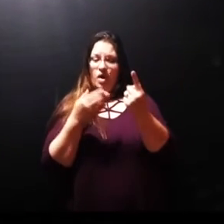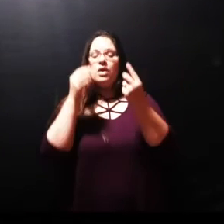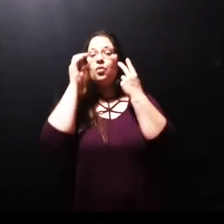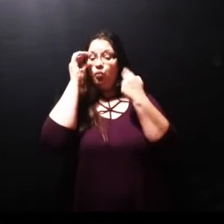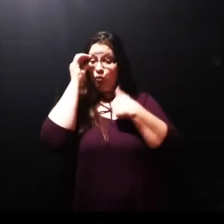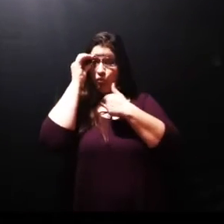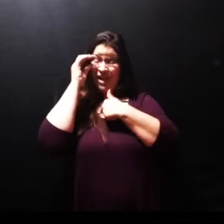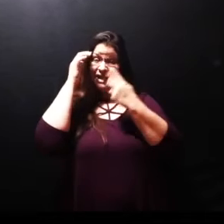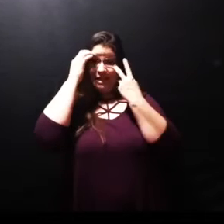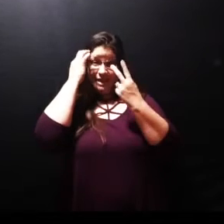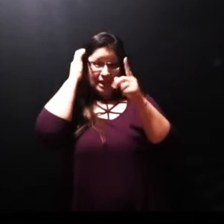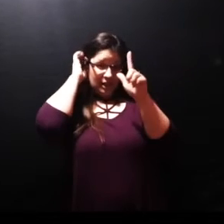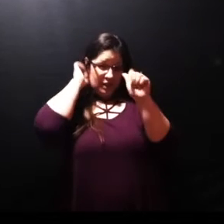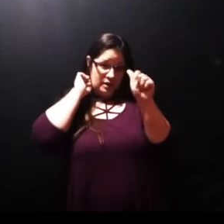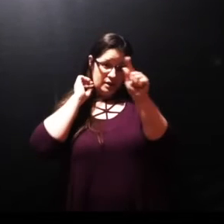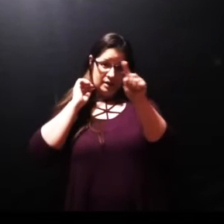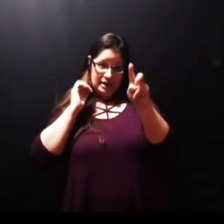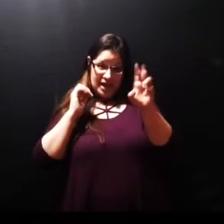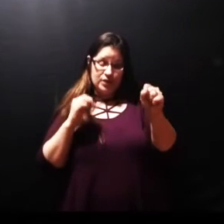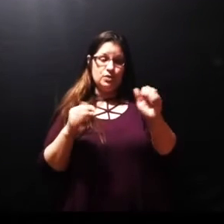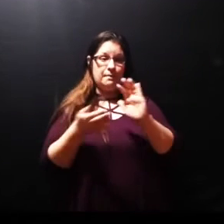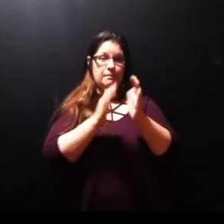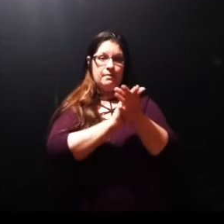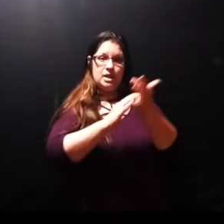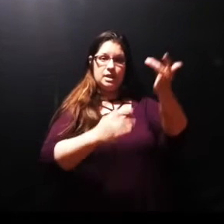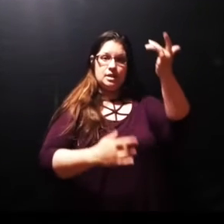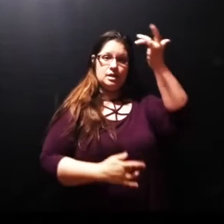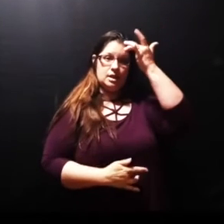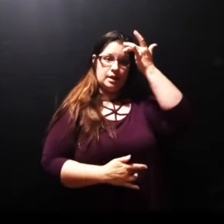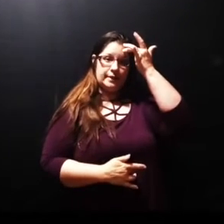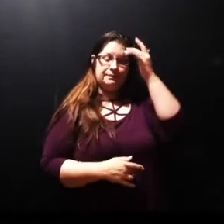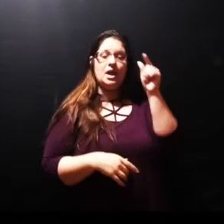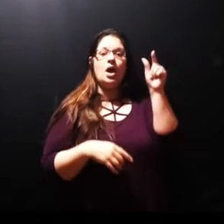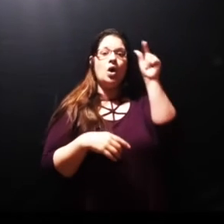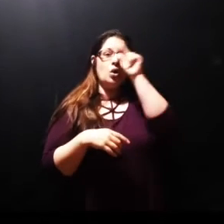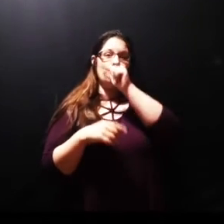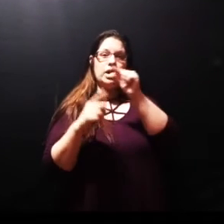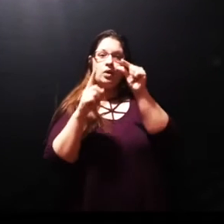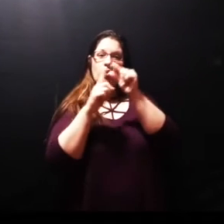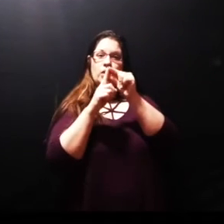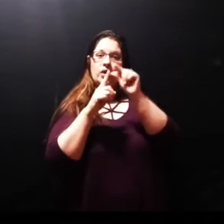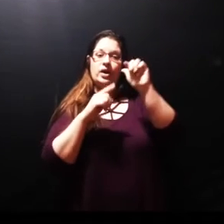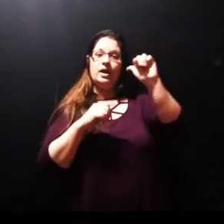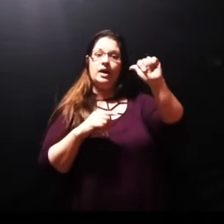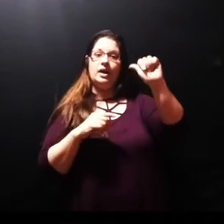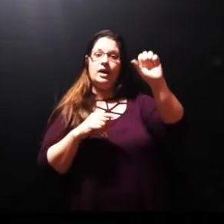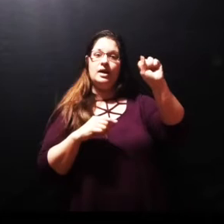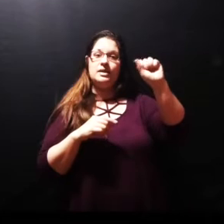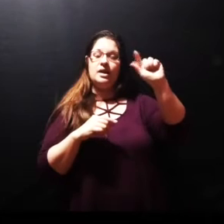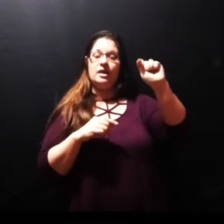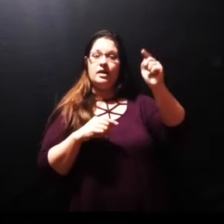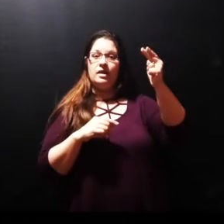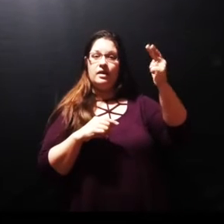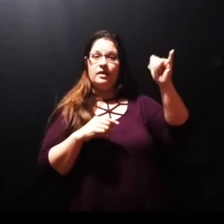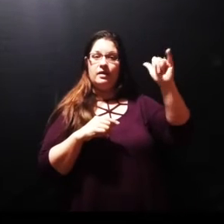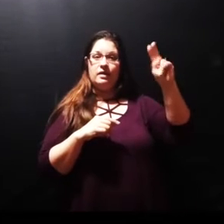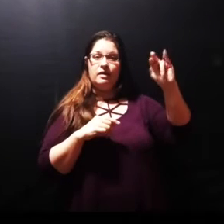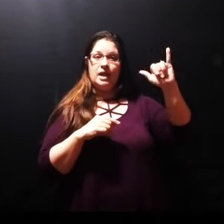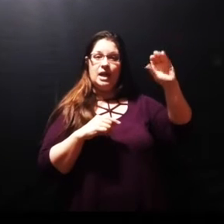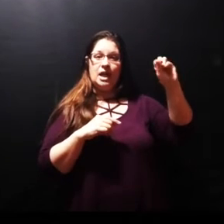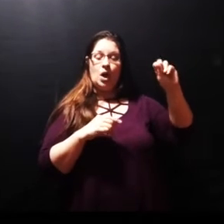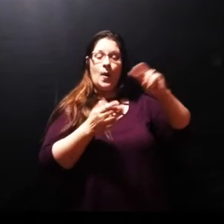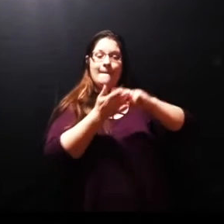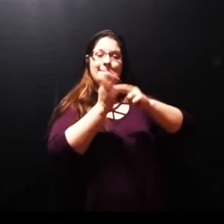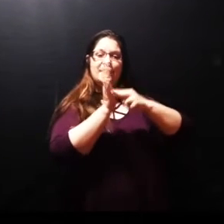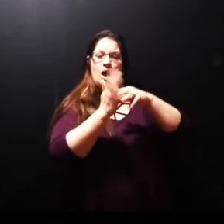that his illness gets worse and worse in fact the Greek word for sick in this passage is asthenio and